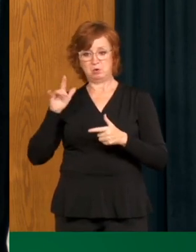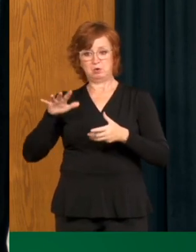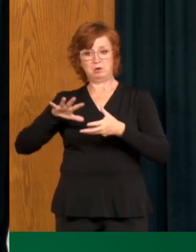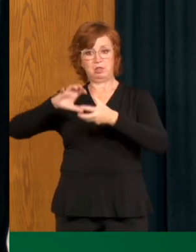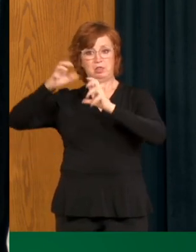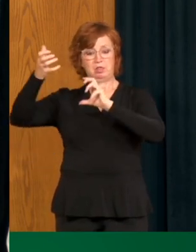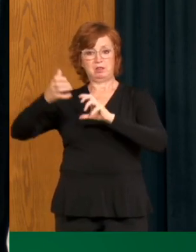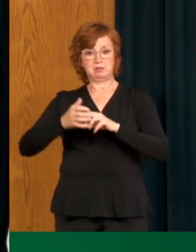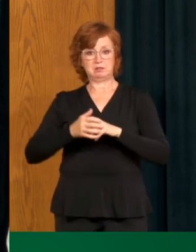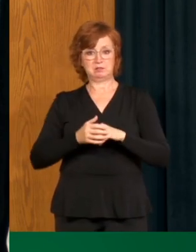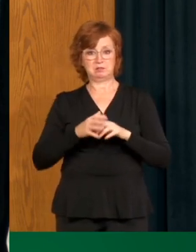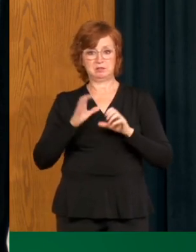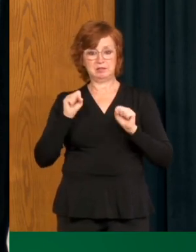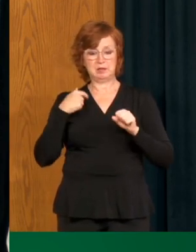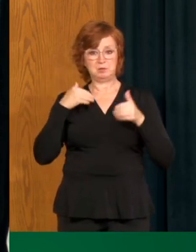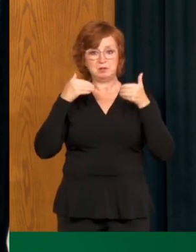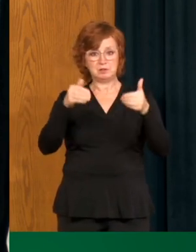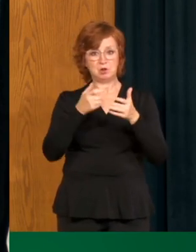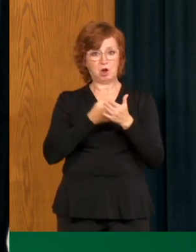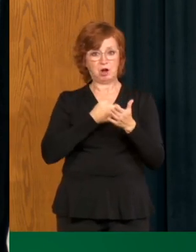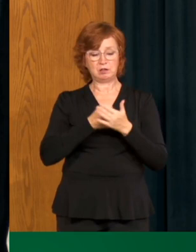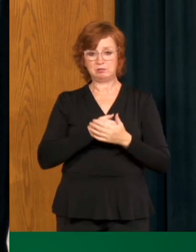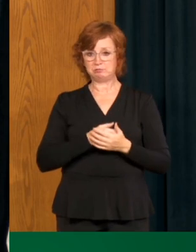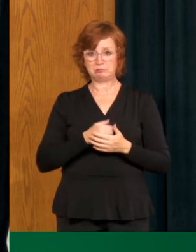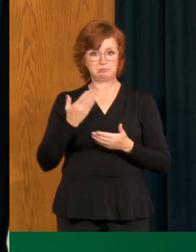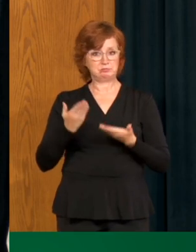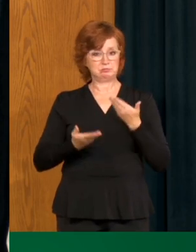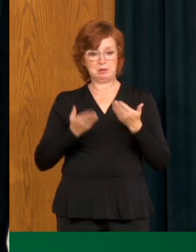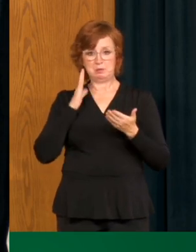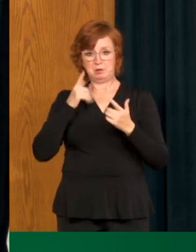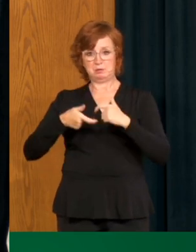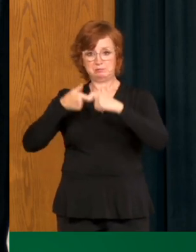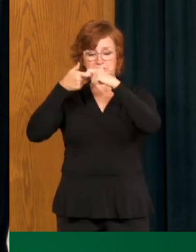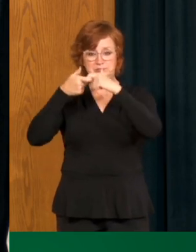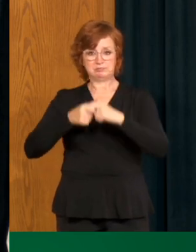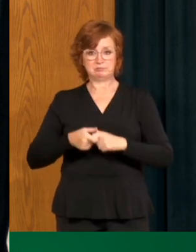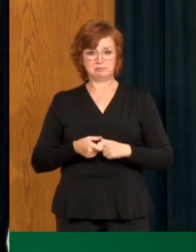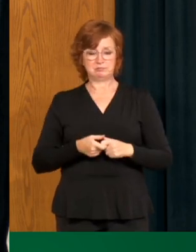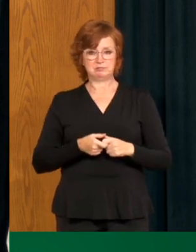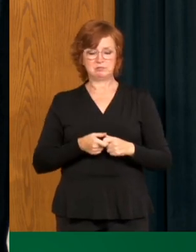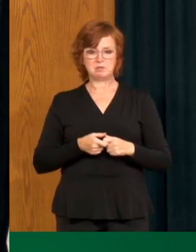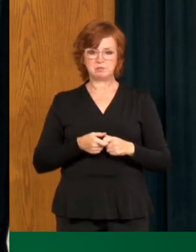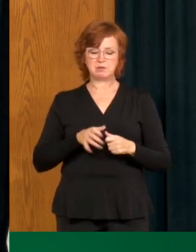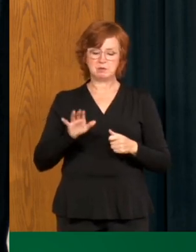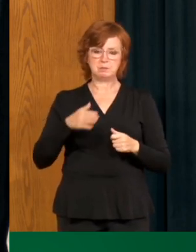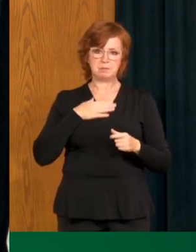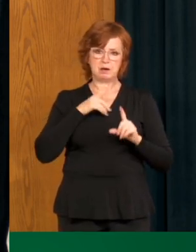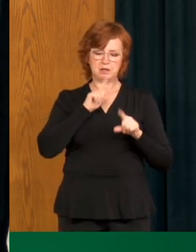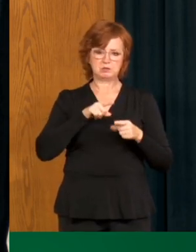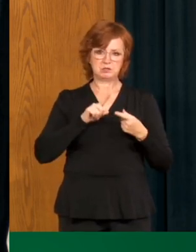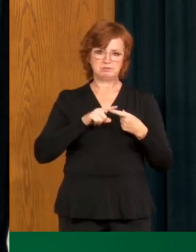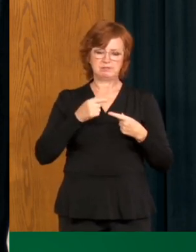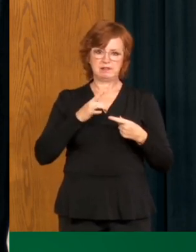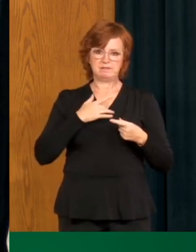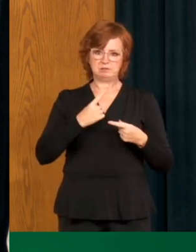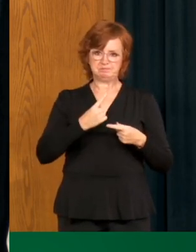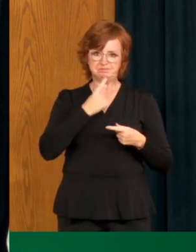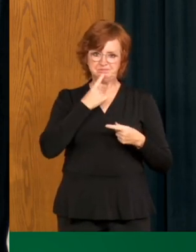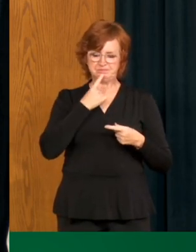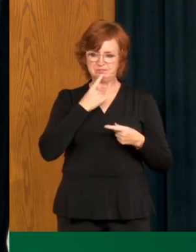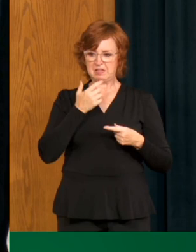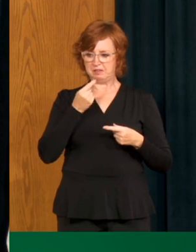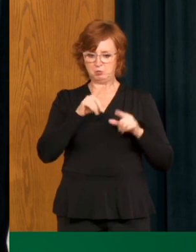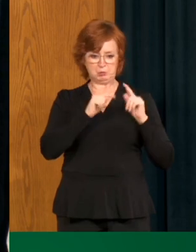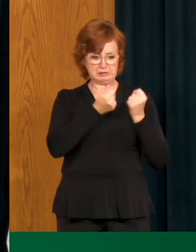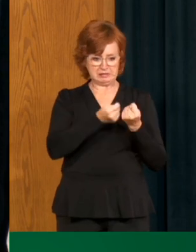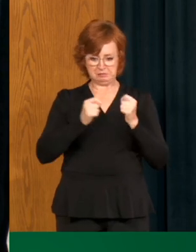hockey, but with, uh, you know, all of the sports, uh, that we have. And so I, you know, I, I'd say that I'm, I'm just disappointed that, um, you know, a few teams would,